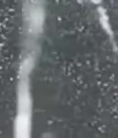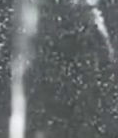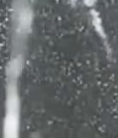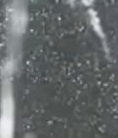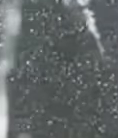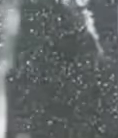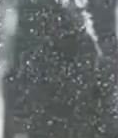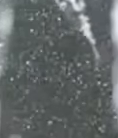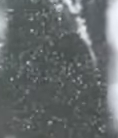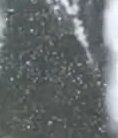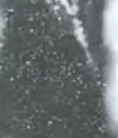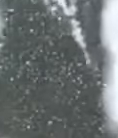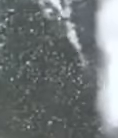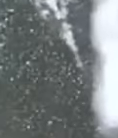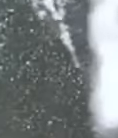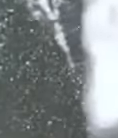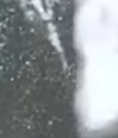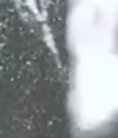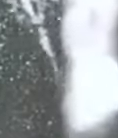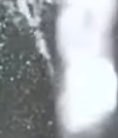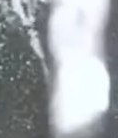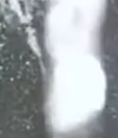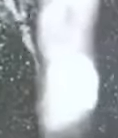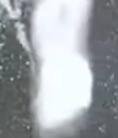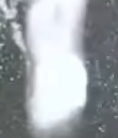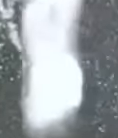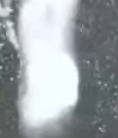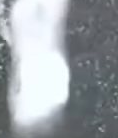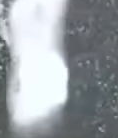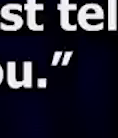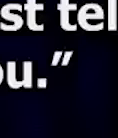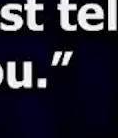2 Samuel 21 4.